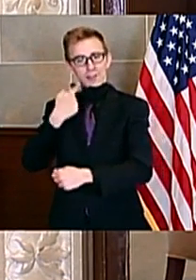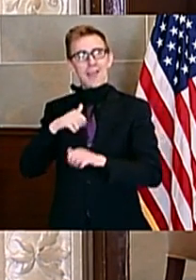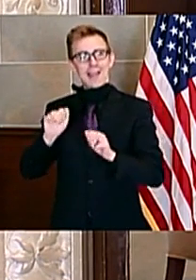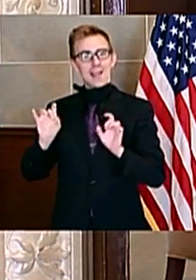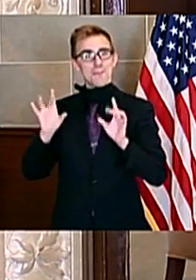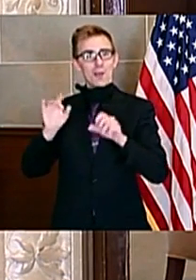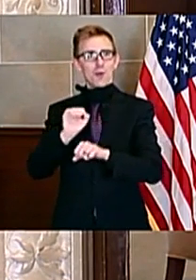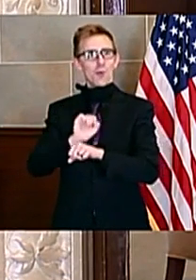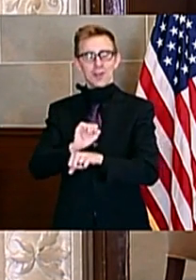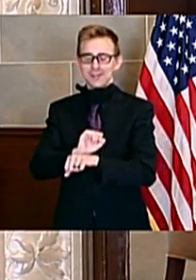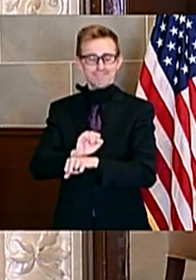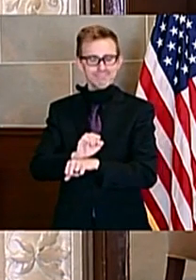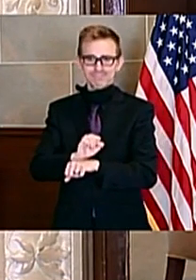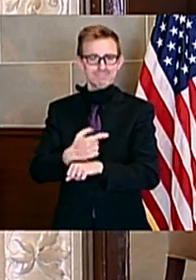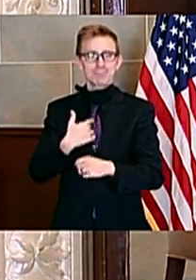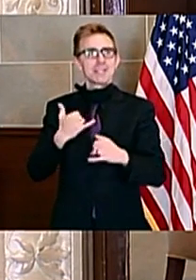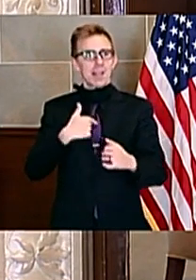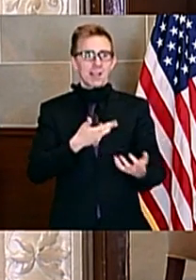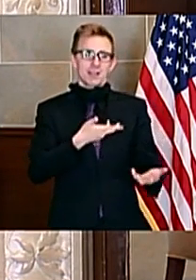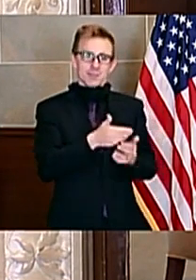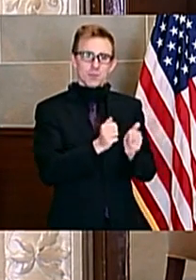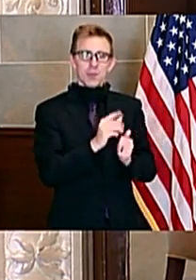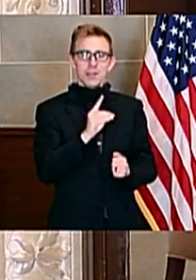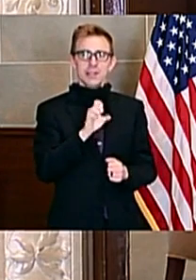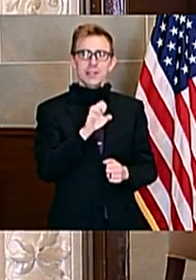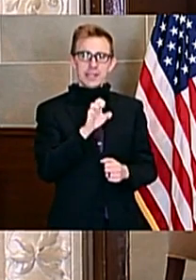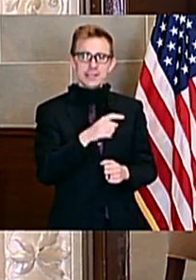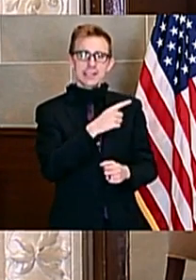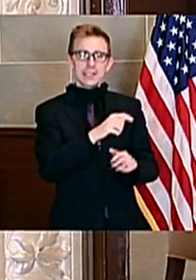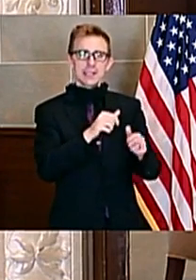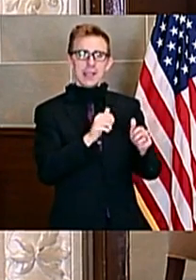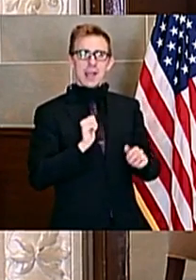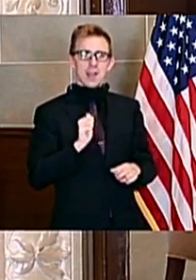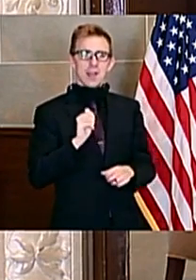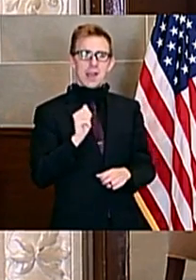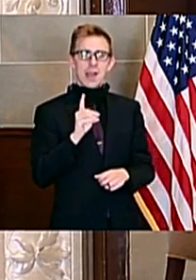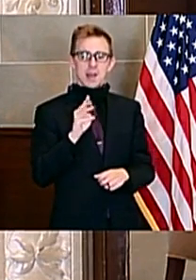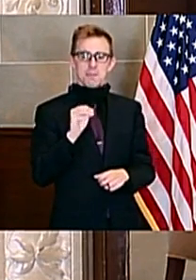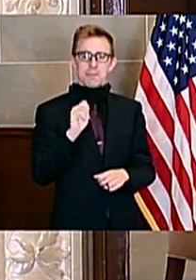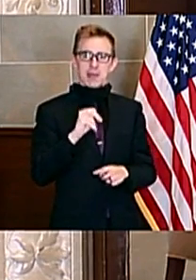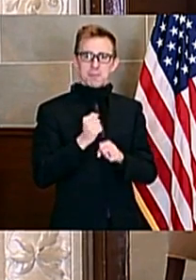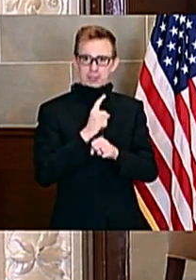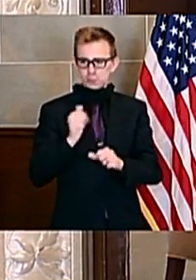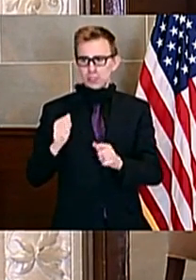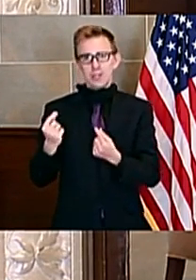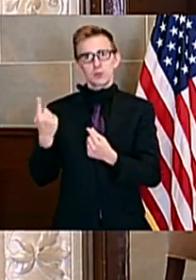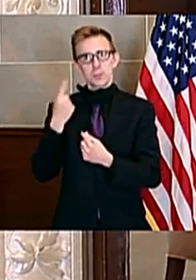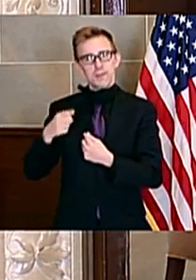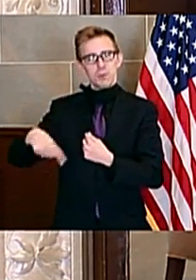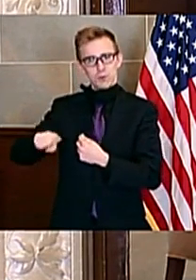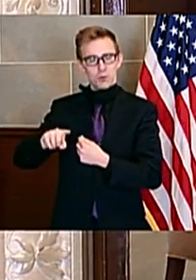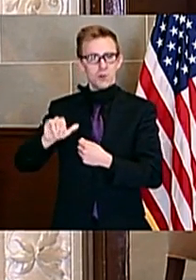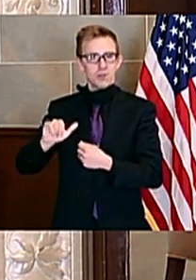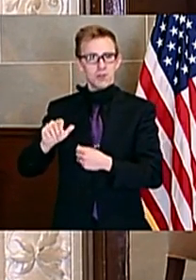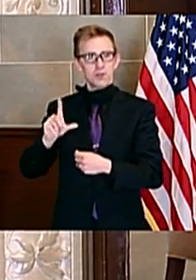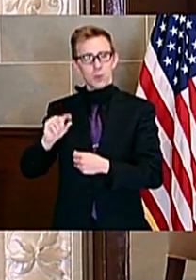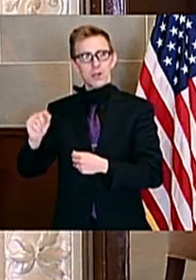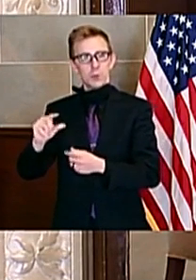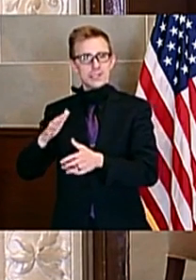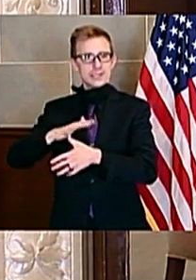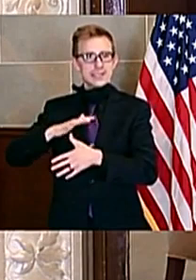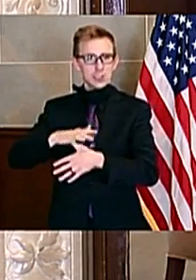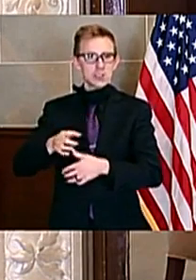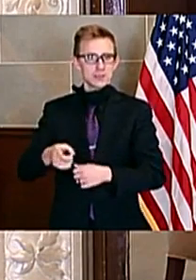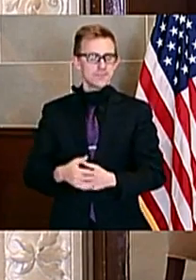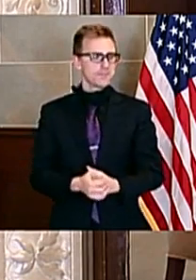I'll be working with DESE and the administration to see what we can do for those high school seniors on that. The other one that's here today, Commissioner Mulligan's here today,